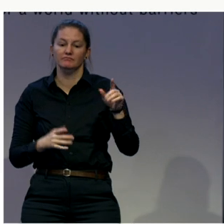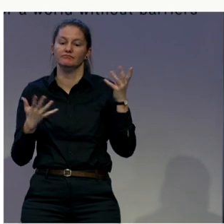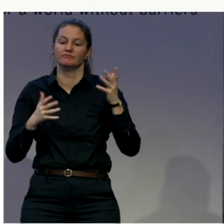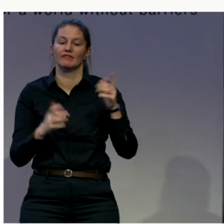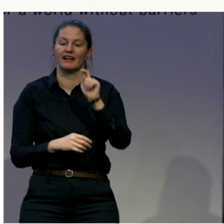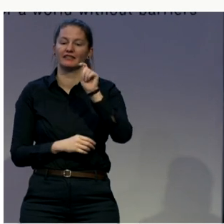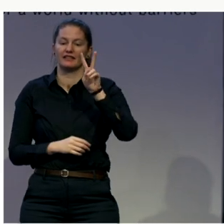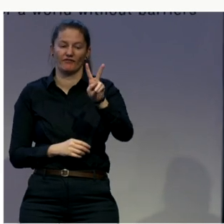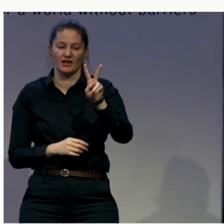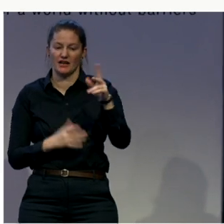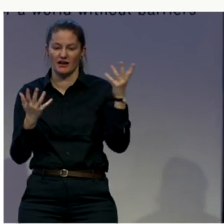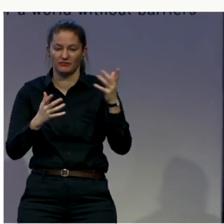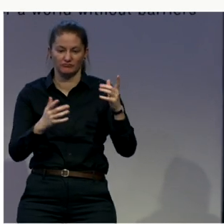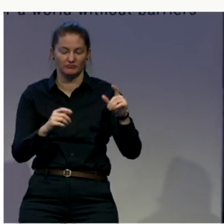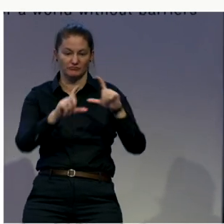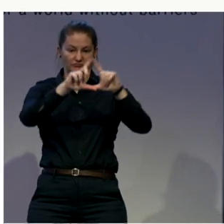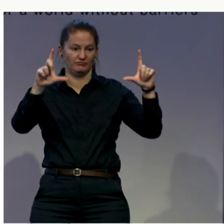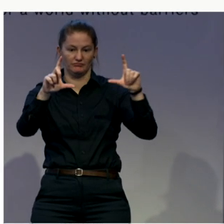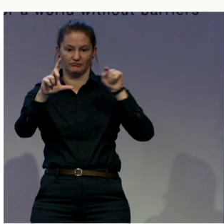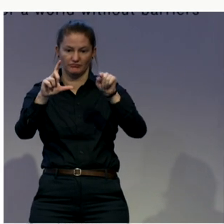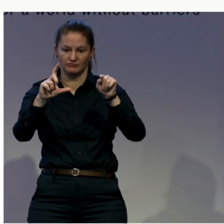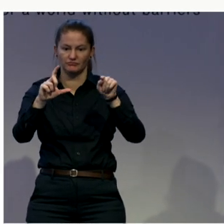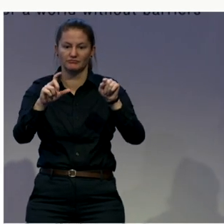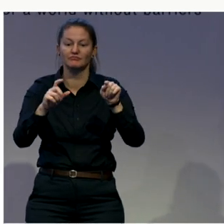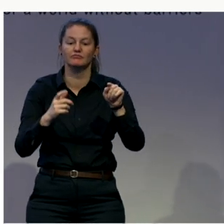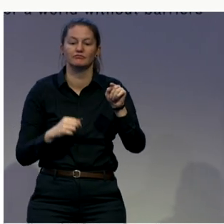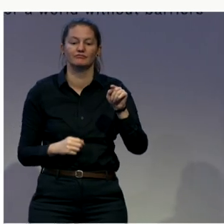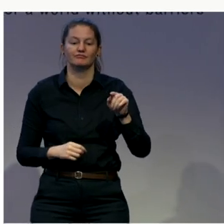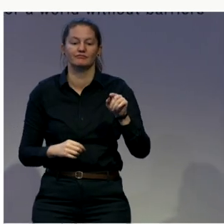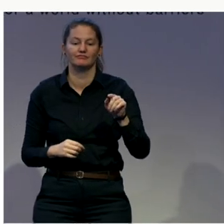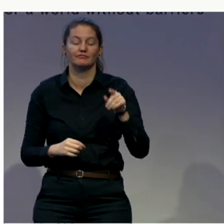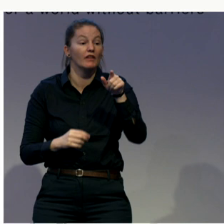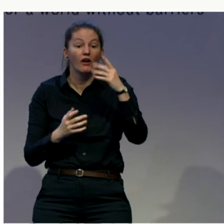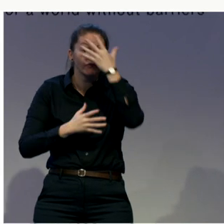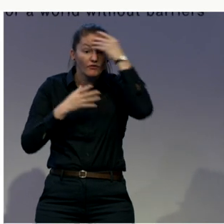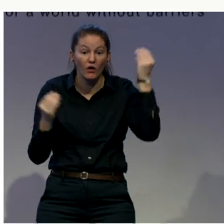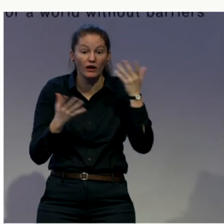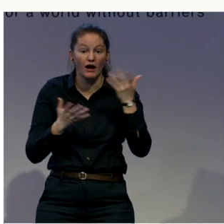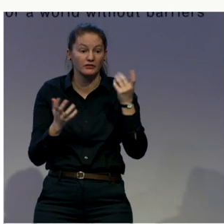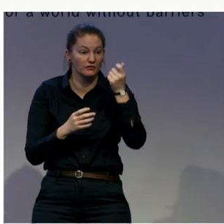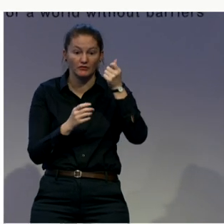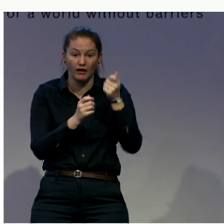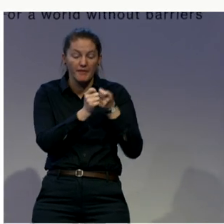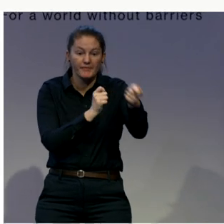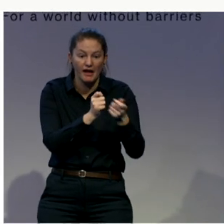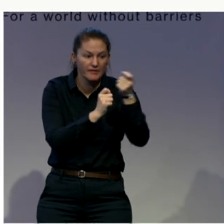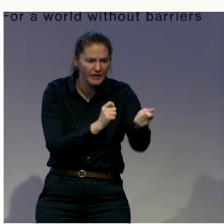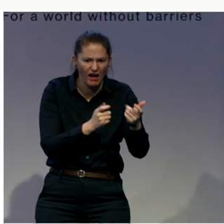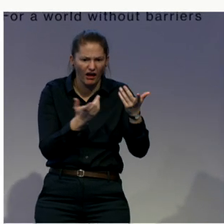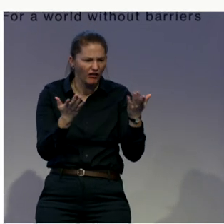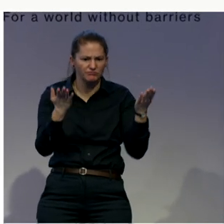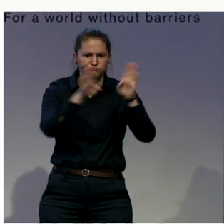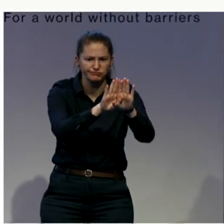at the till. And, you know, everybody wondered why. But I see now, if he had such a card,